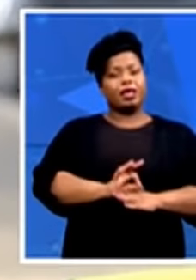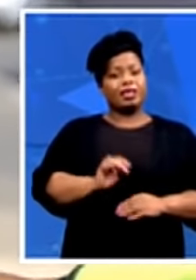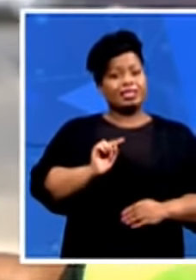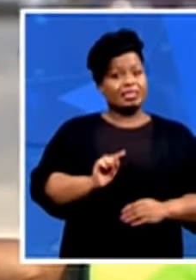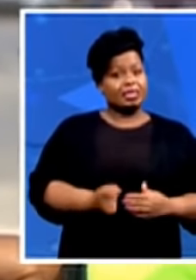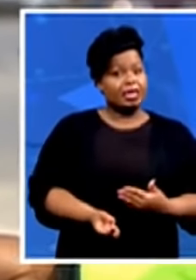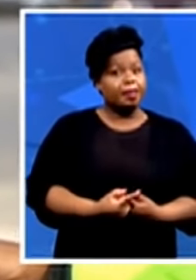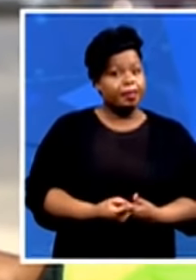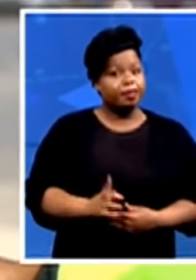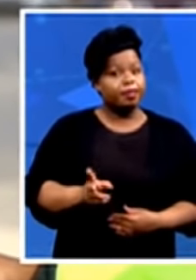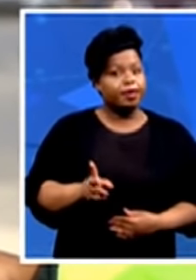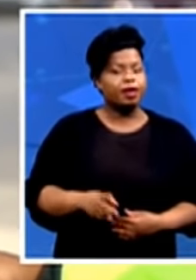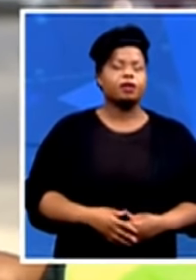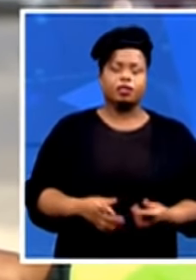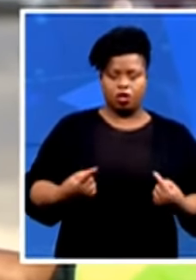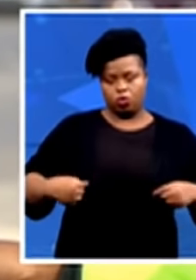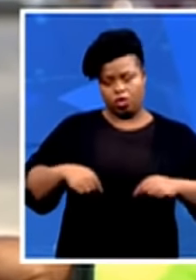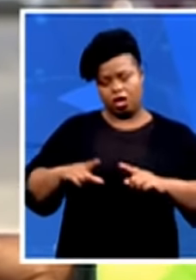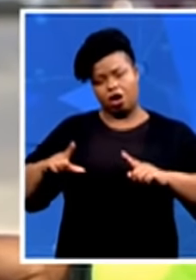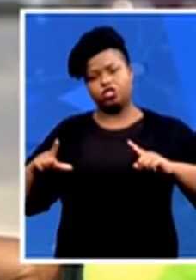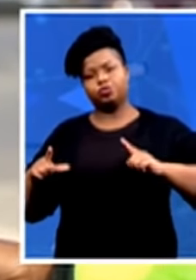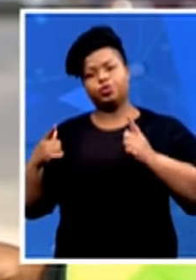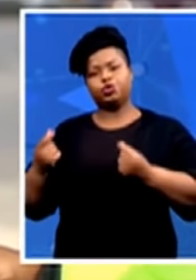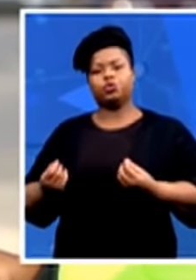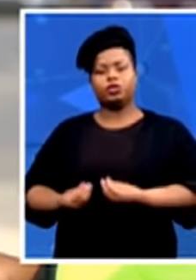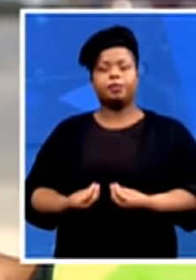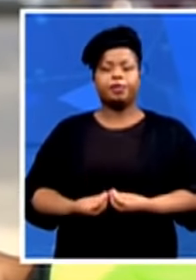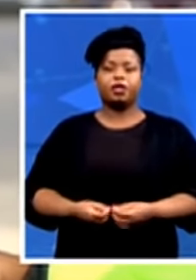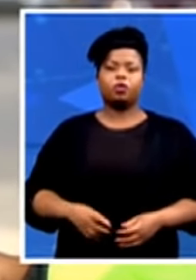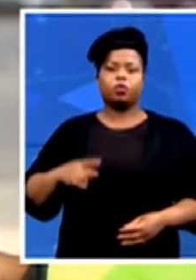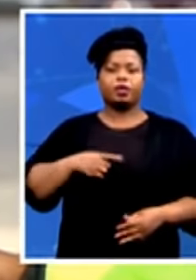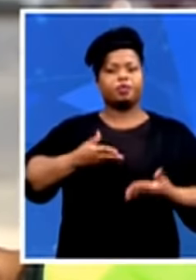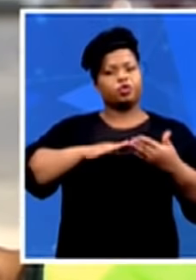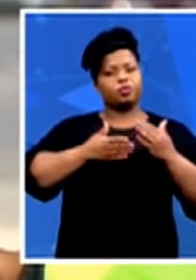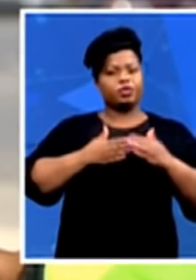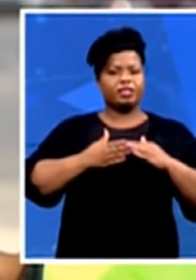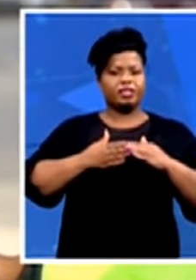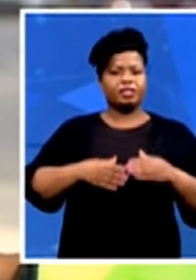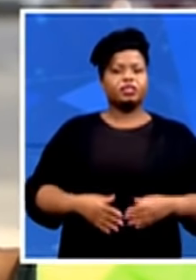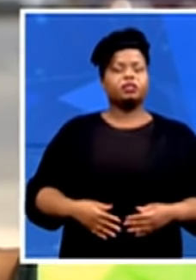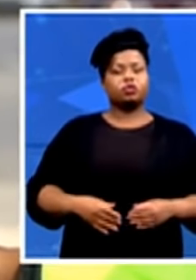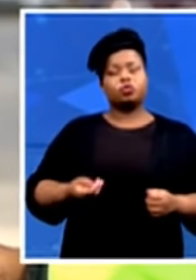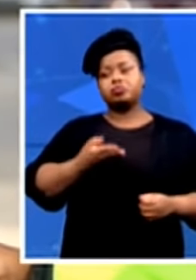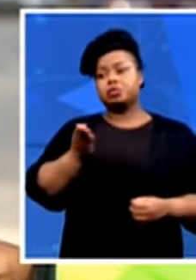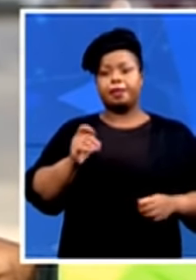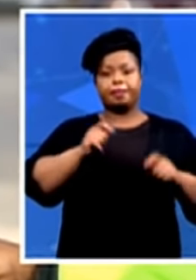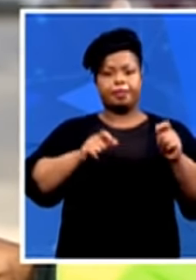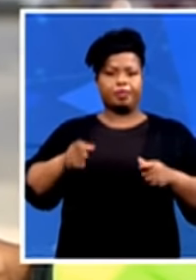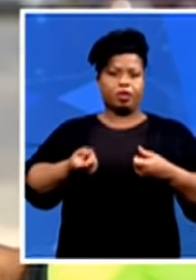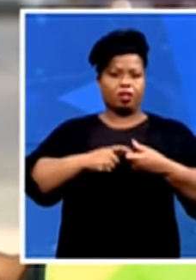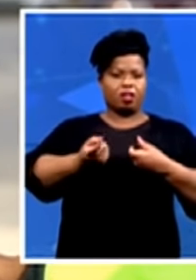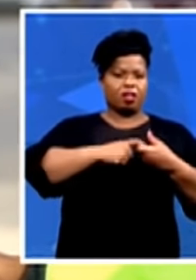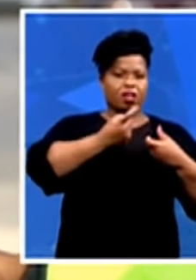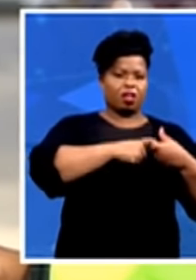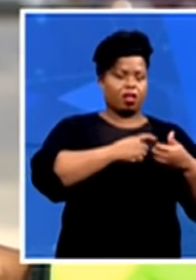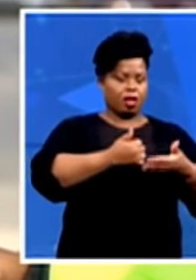we're going to do. So we had intel from the community. Then we have guys from the community who says they can help adding with what the SEPS